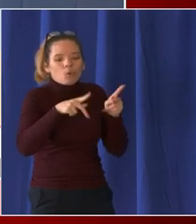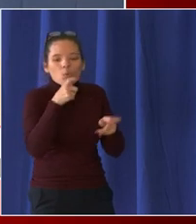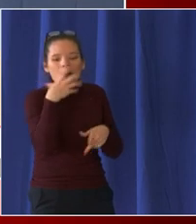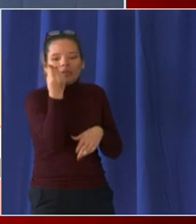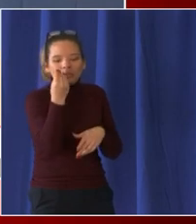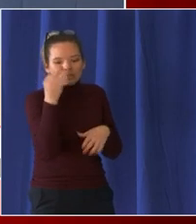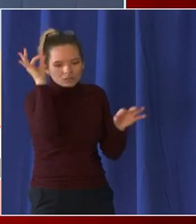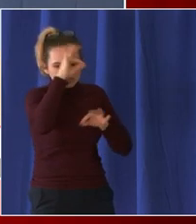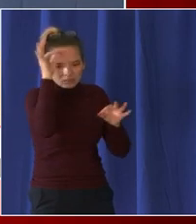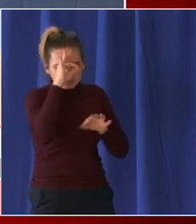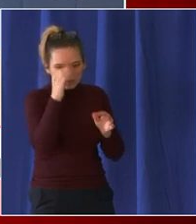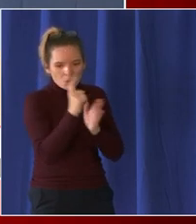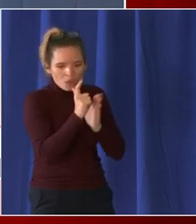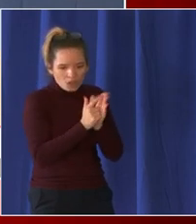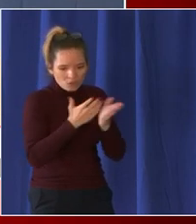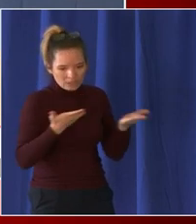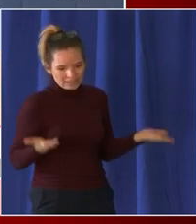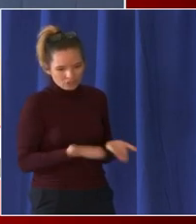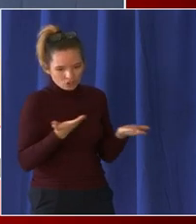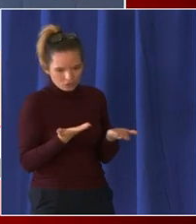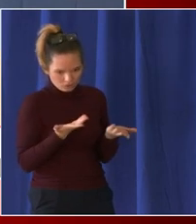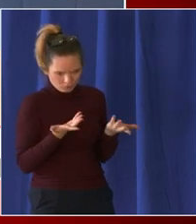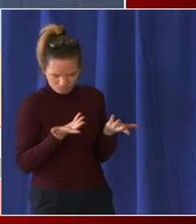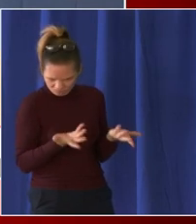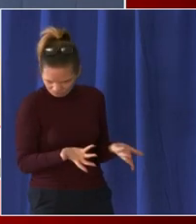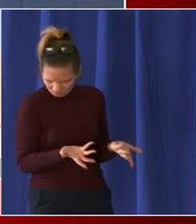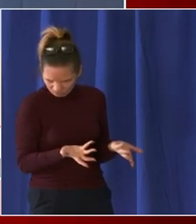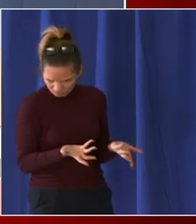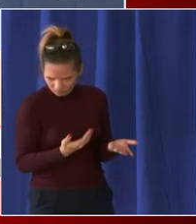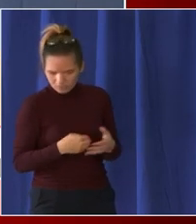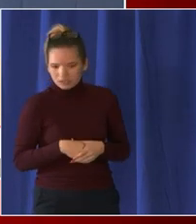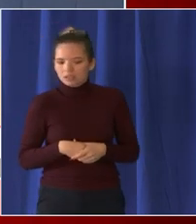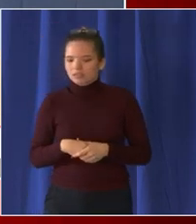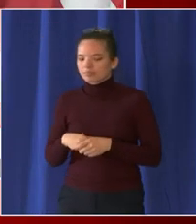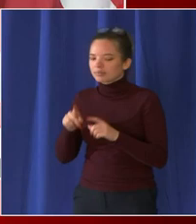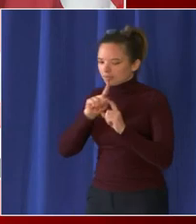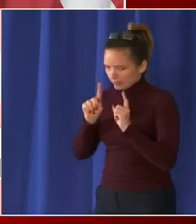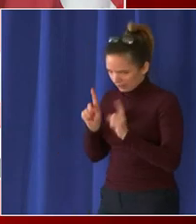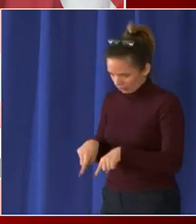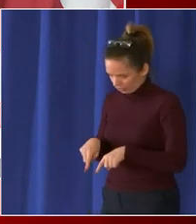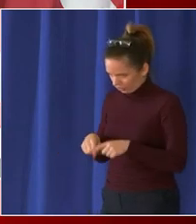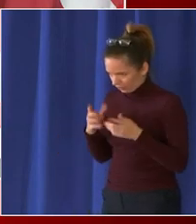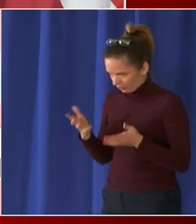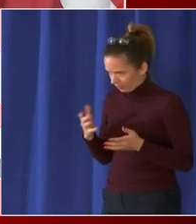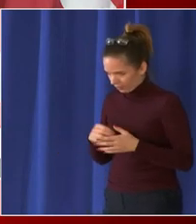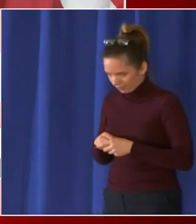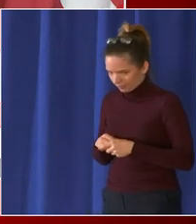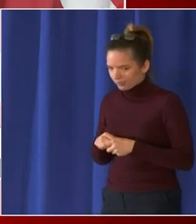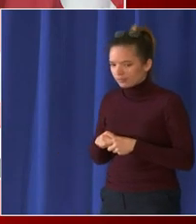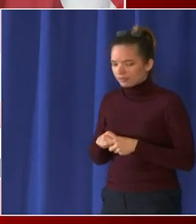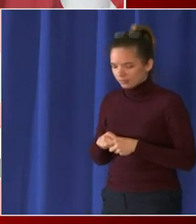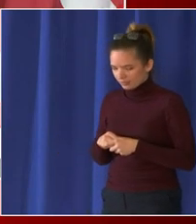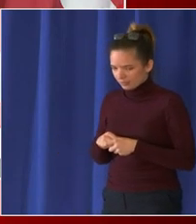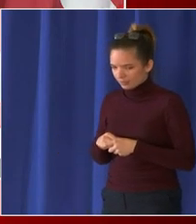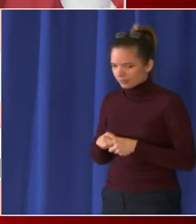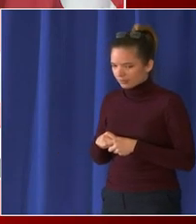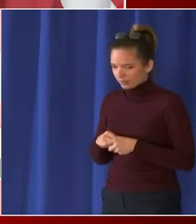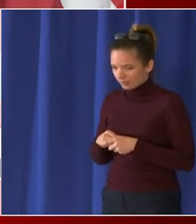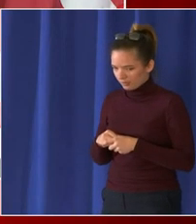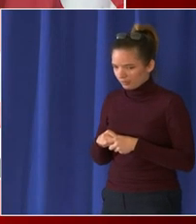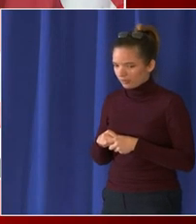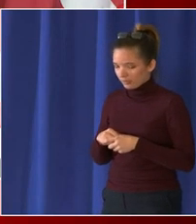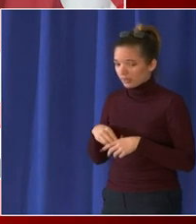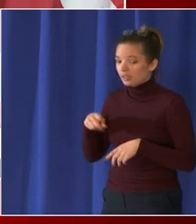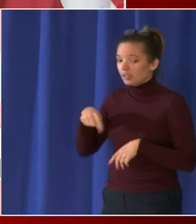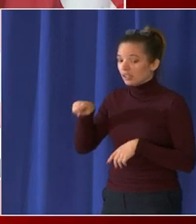rule well i think our bigger concern is that people who are risking who are in higher risk doing